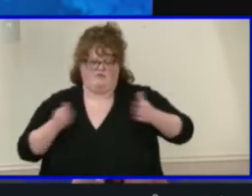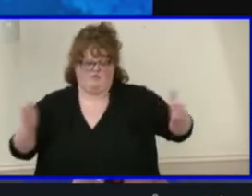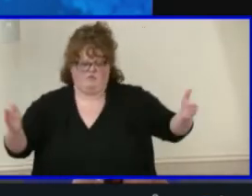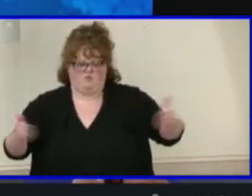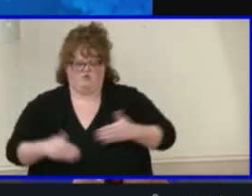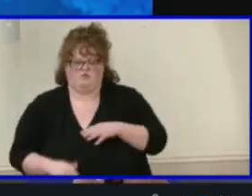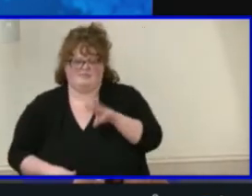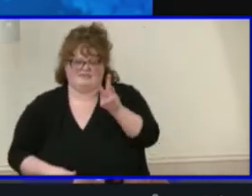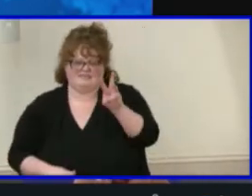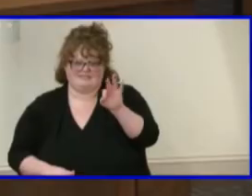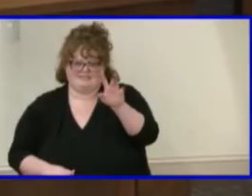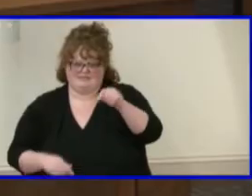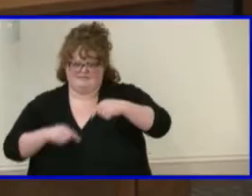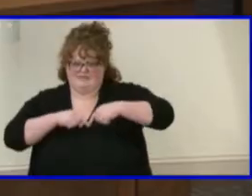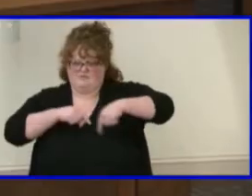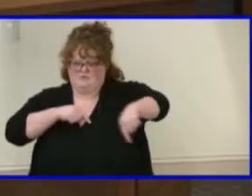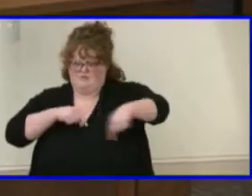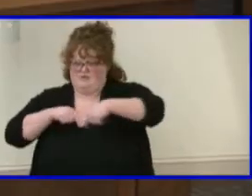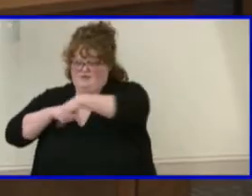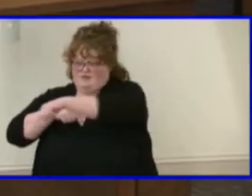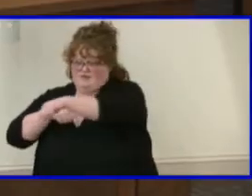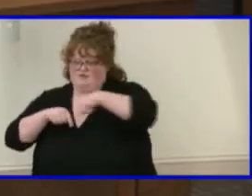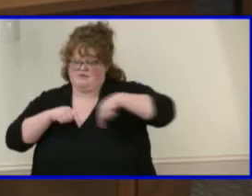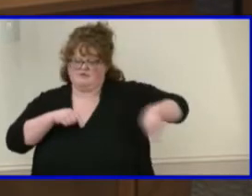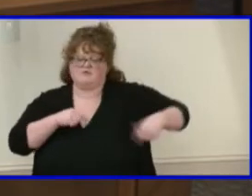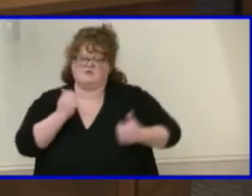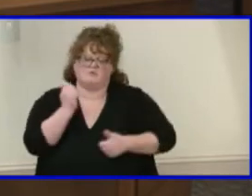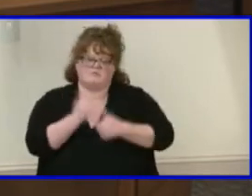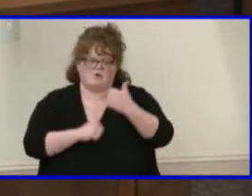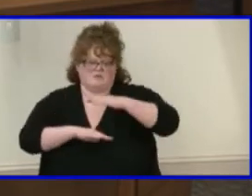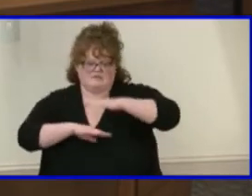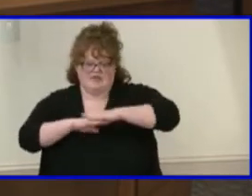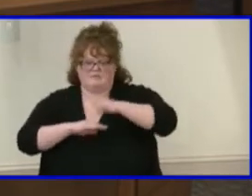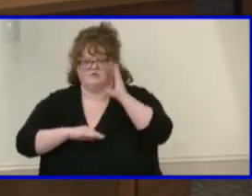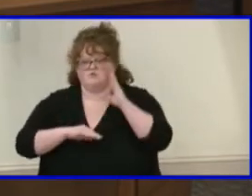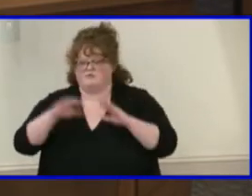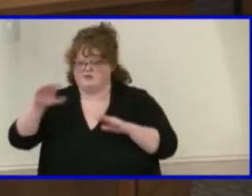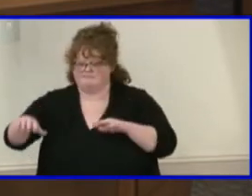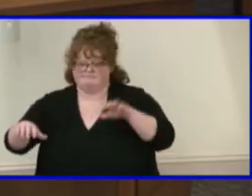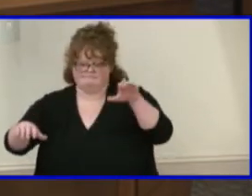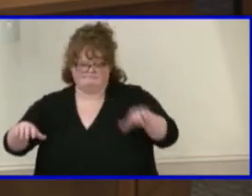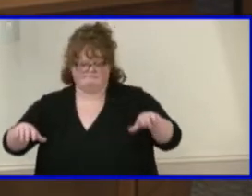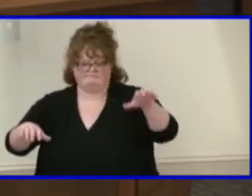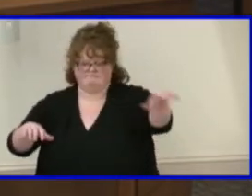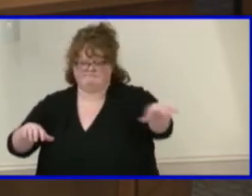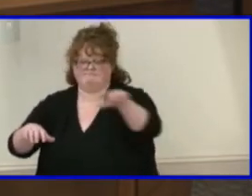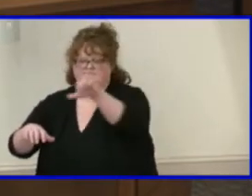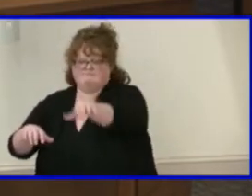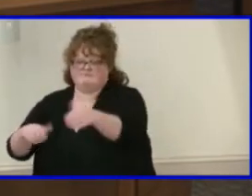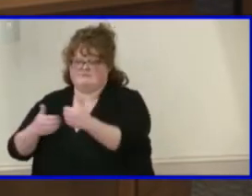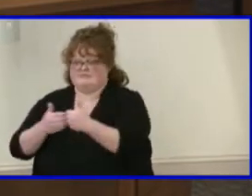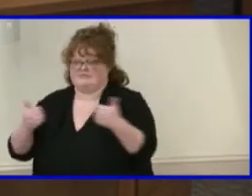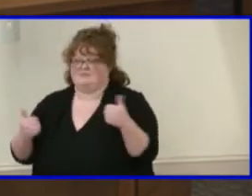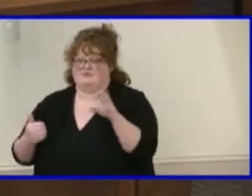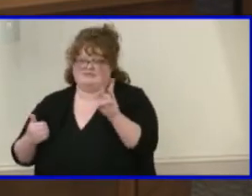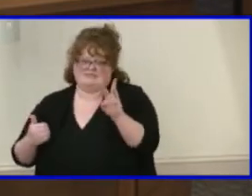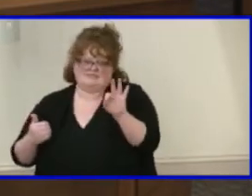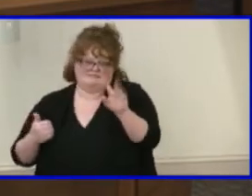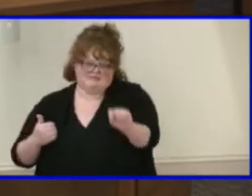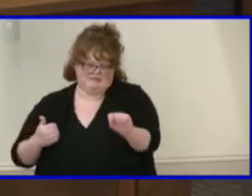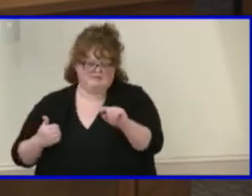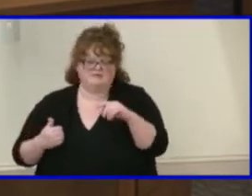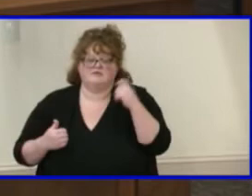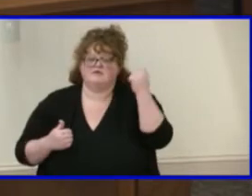And while most classes will have desks socially distanced six feet apart, classes at two of our schools with high